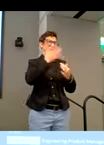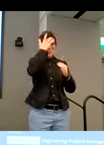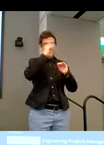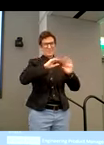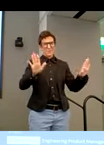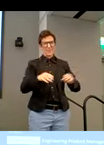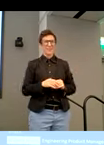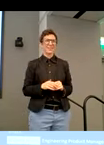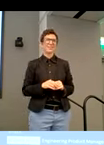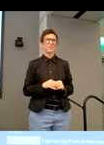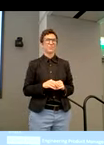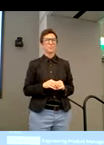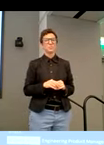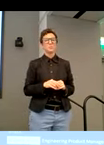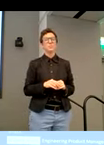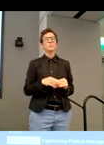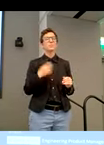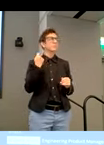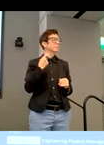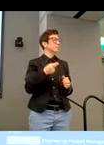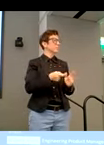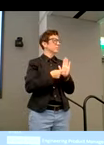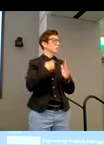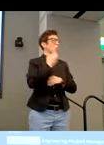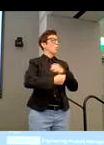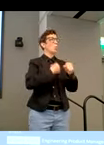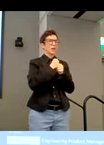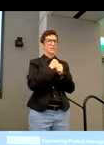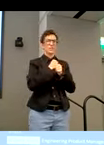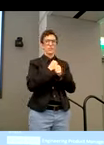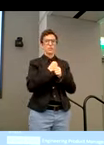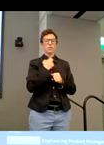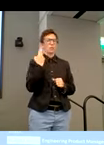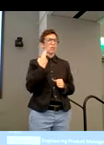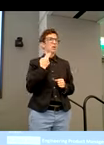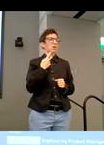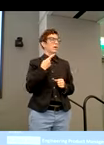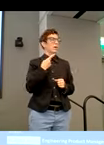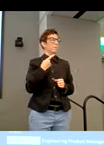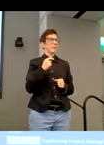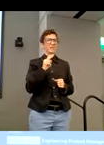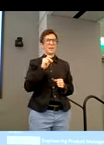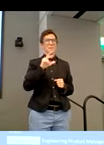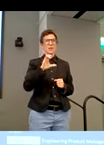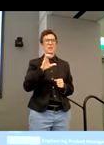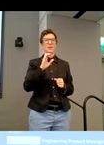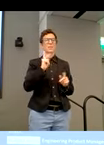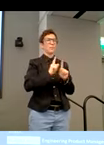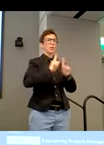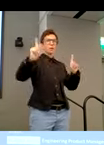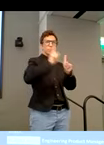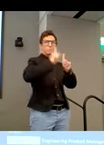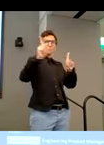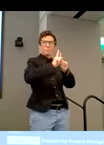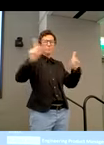funny thing is, it took me about a year to realize we were under a pandemic, because I was just so used to people keeping their distance from me that I